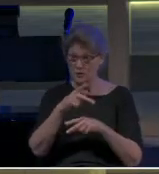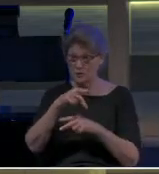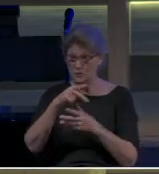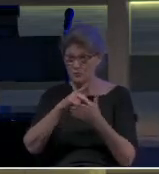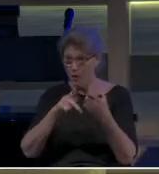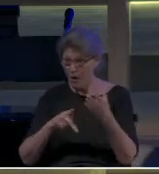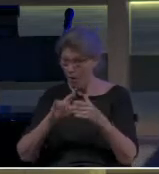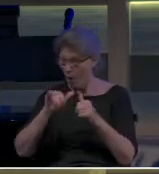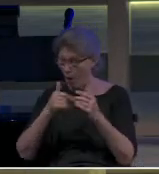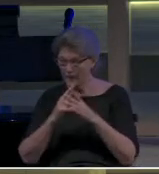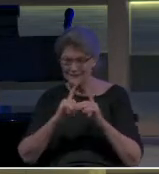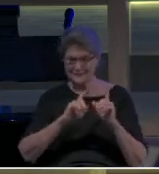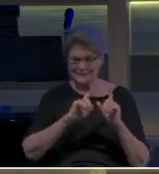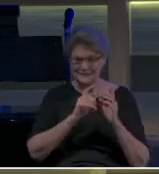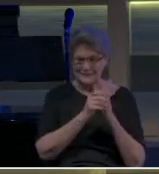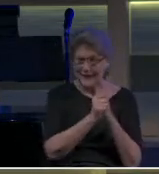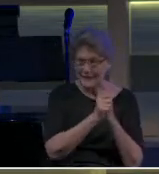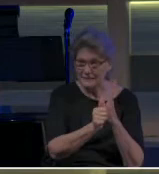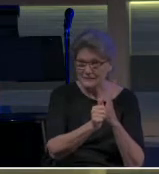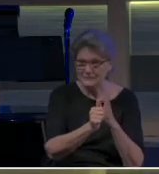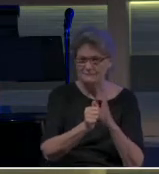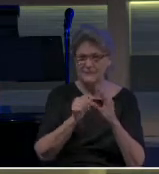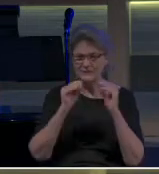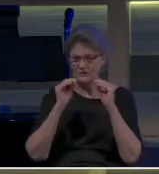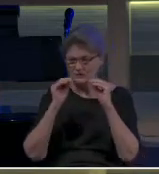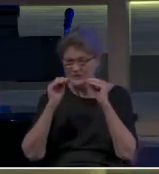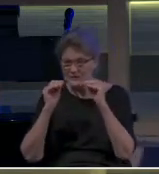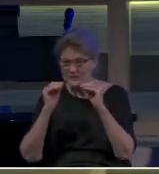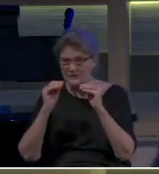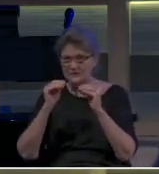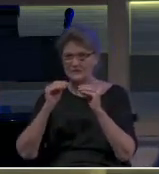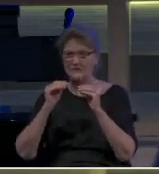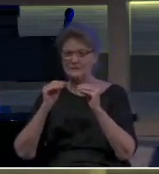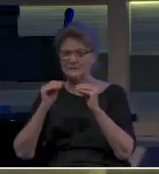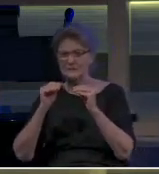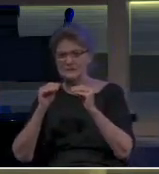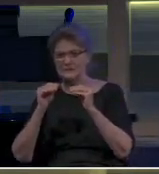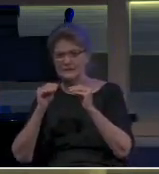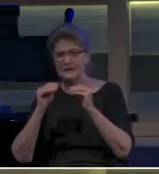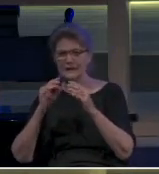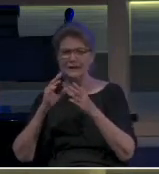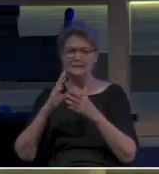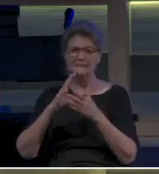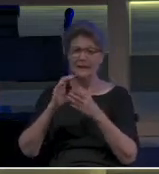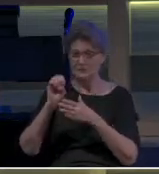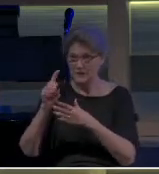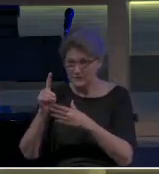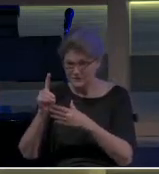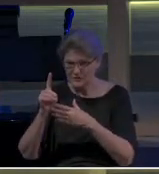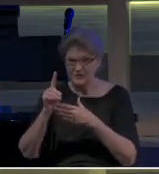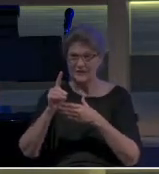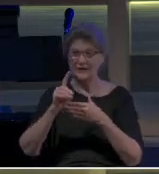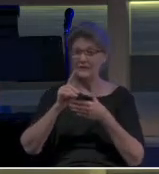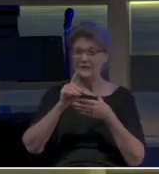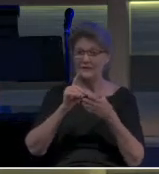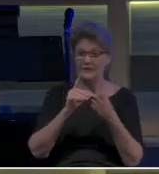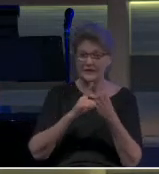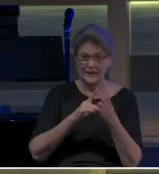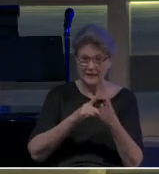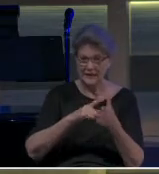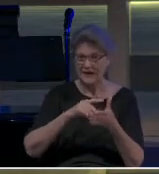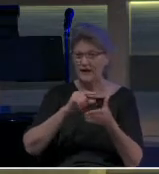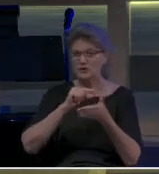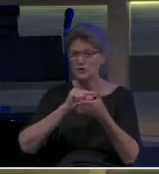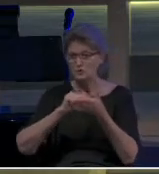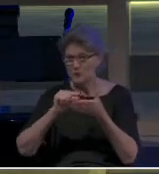his gifts and used all of his training in the scriptures and rabbinics, etc., etc., to become the premier,